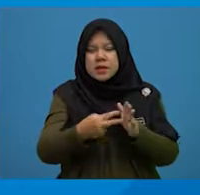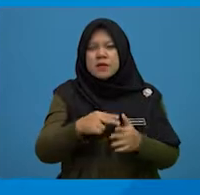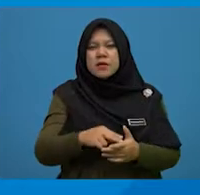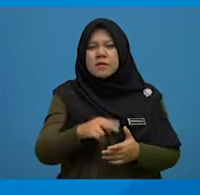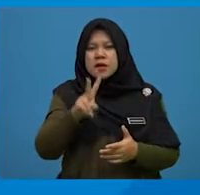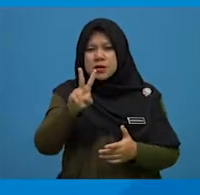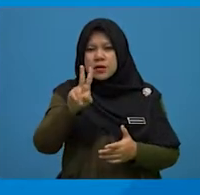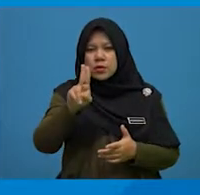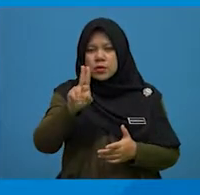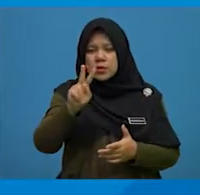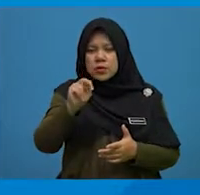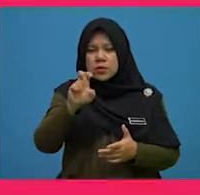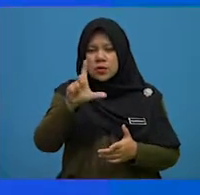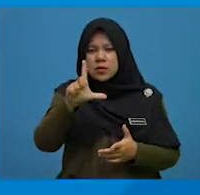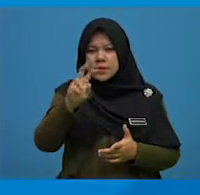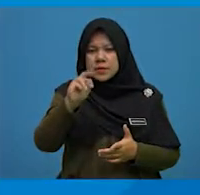vulnerable.